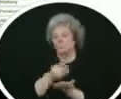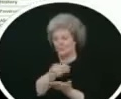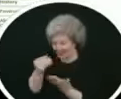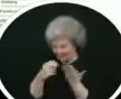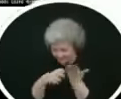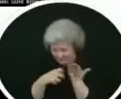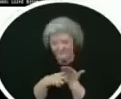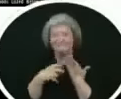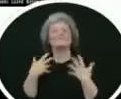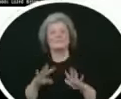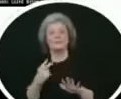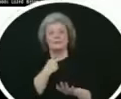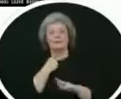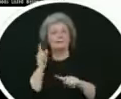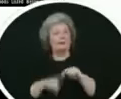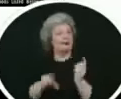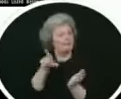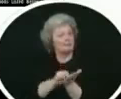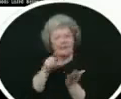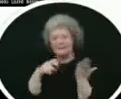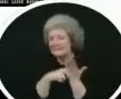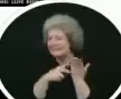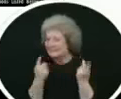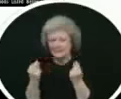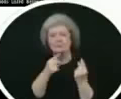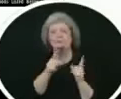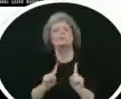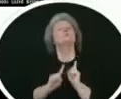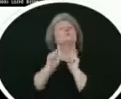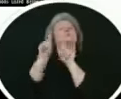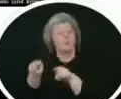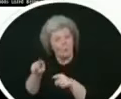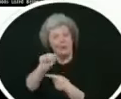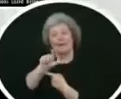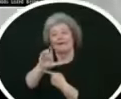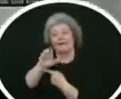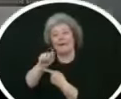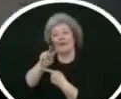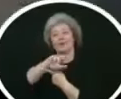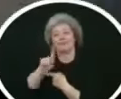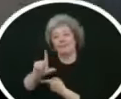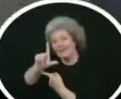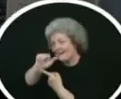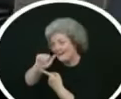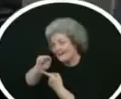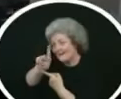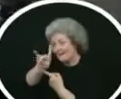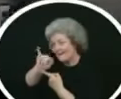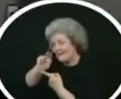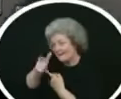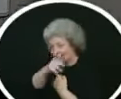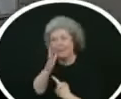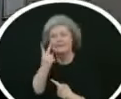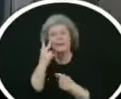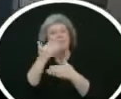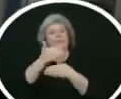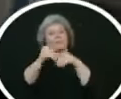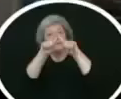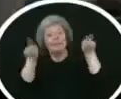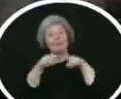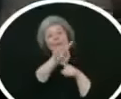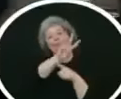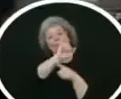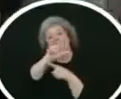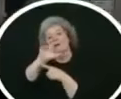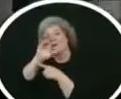your tickets online to save time and avoid lines on the day of your tour e-tickets are also available by phone at